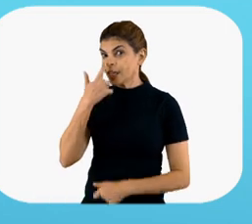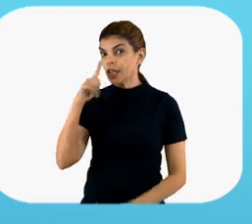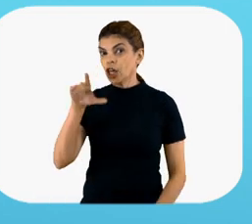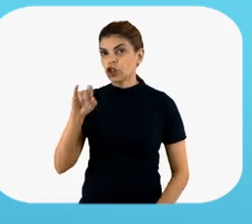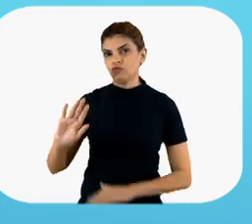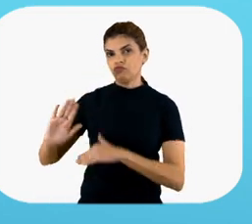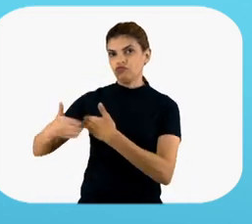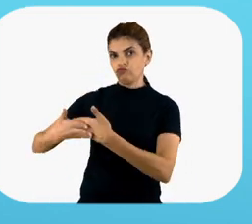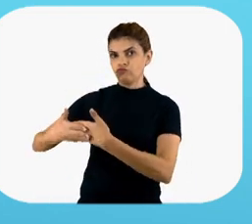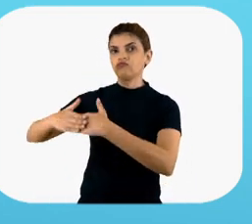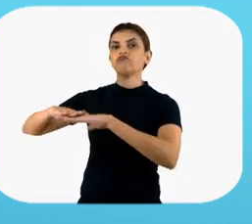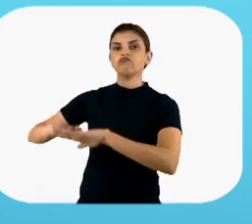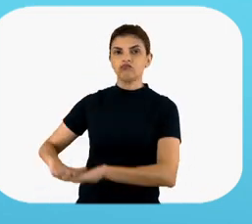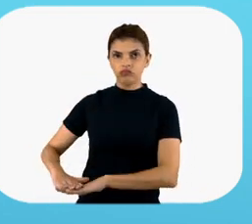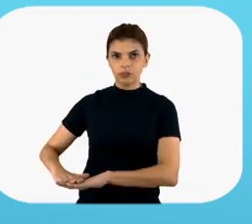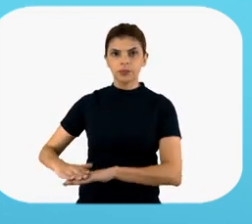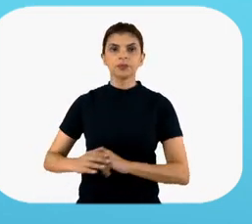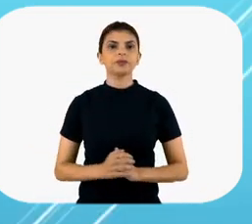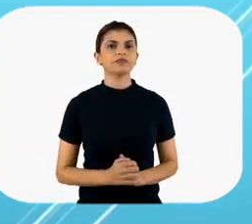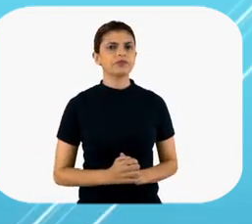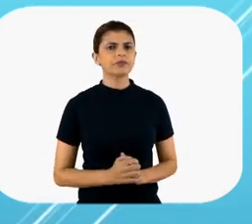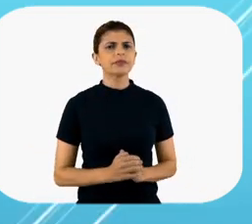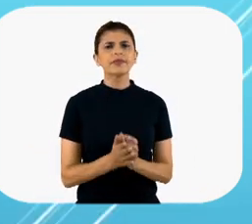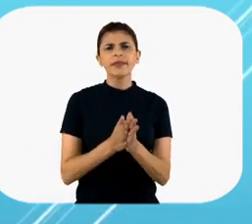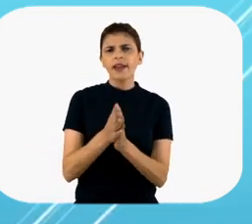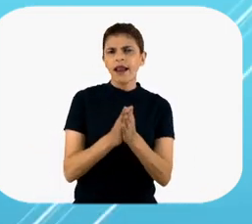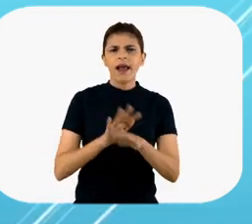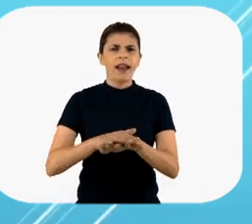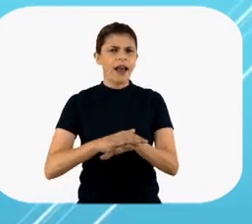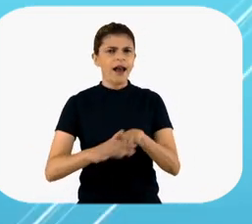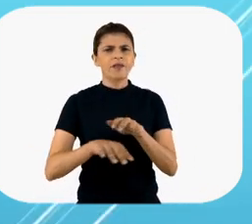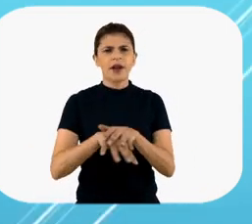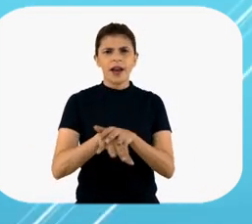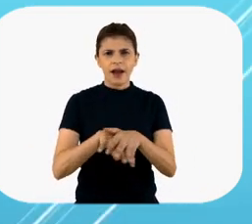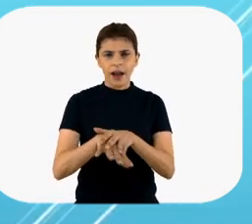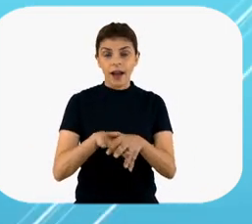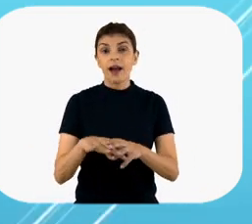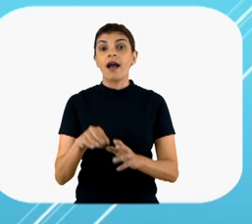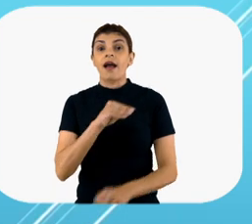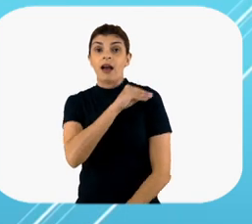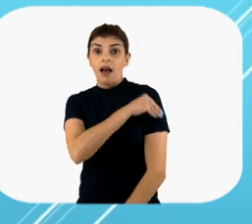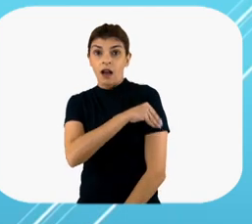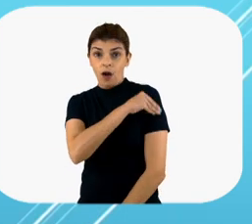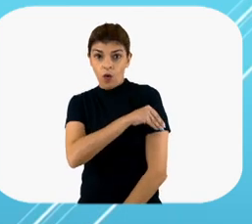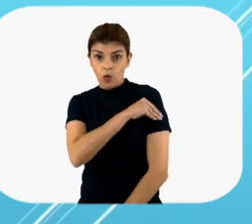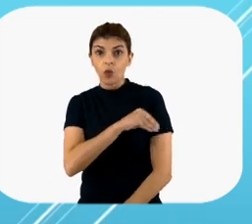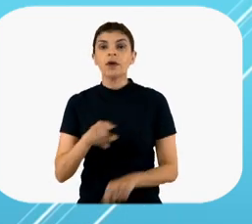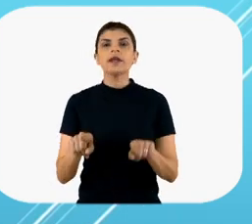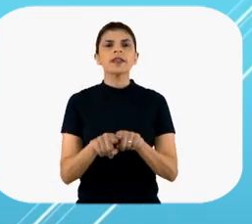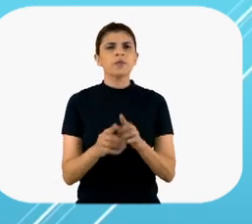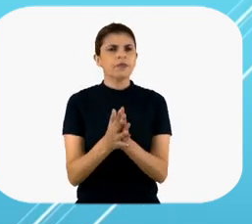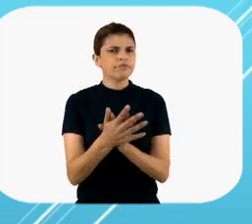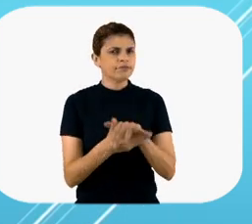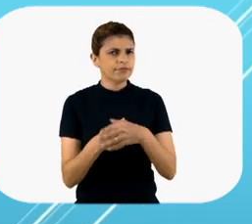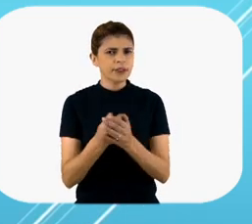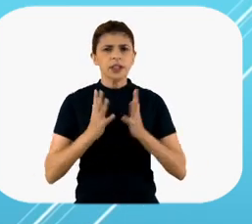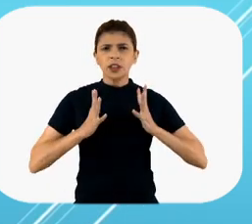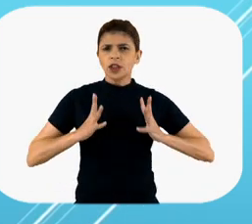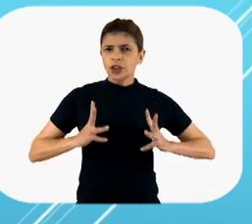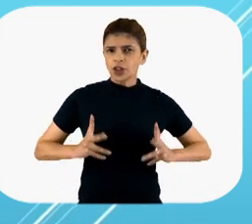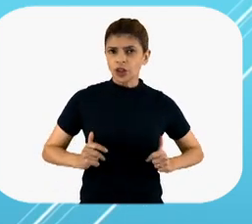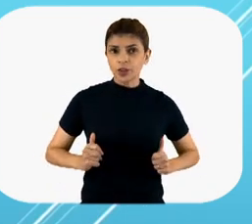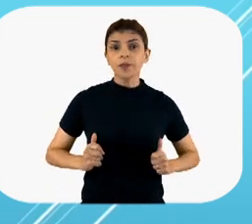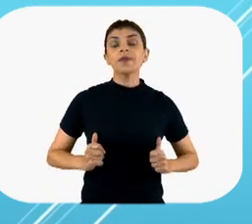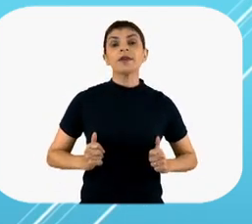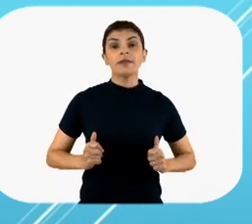in a closed bin. Cleanse your hands with alcohol hand rub or soap and water. Hand